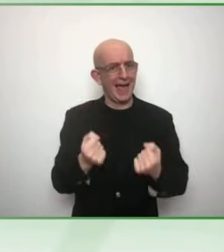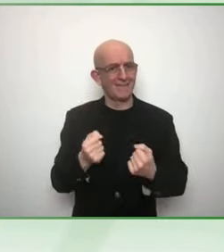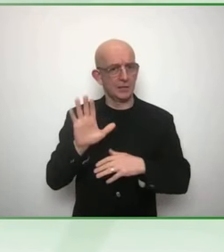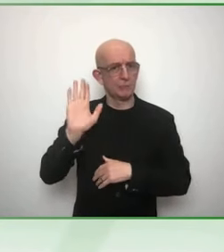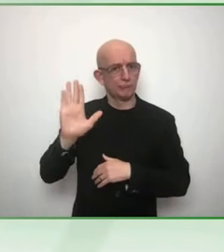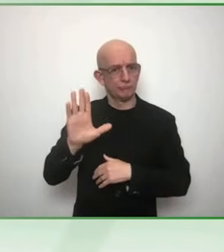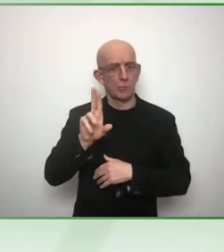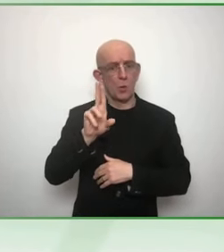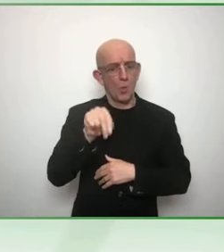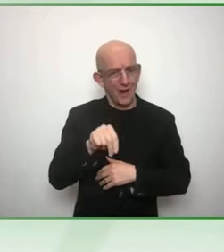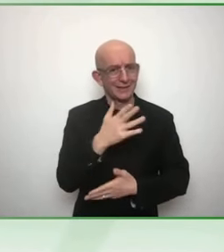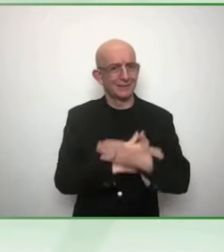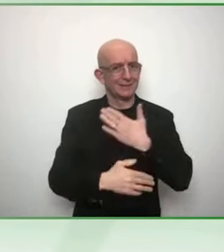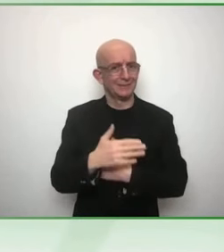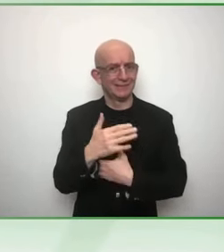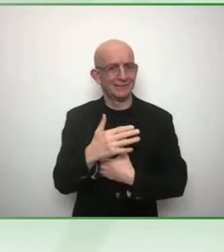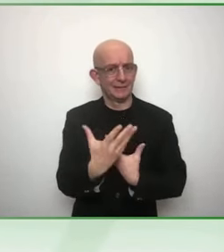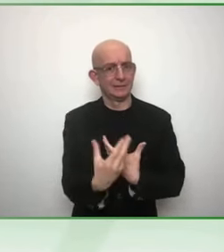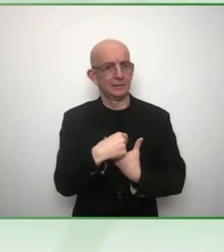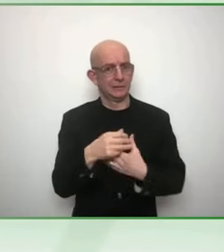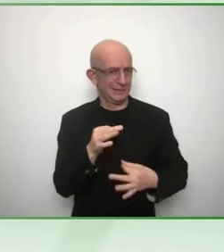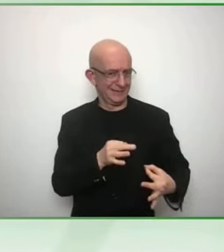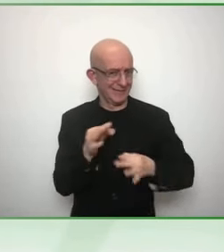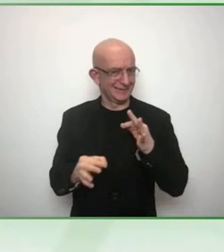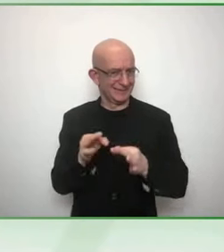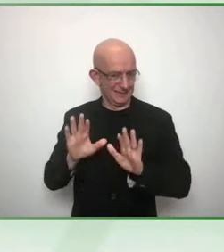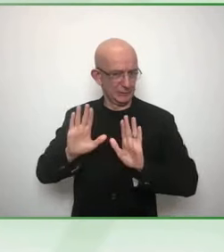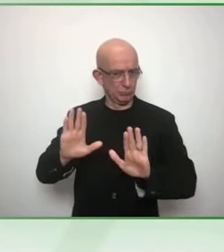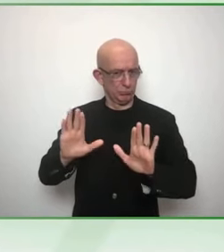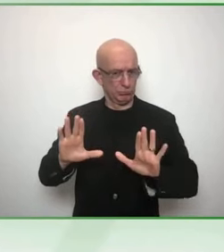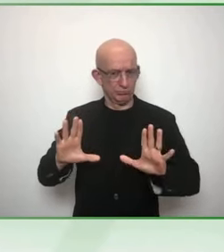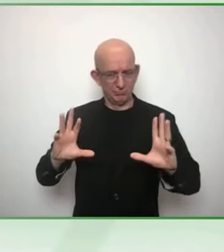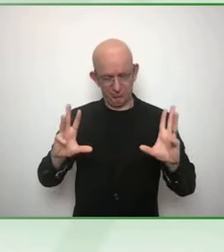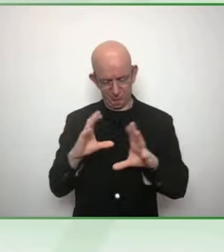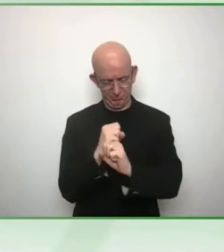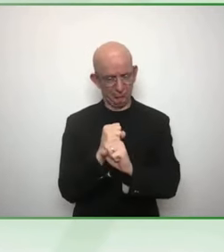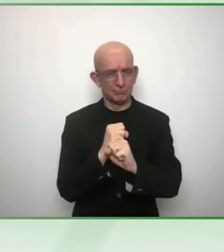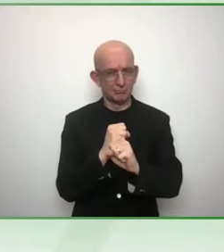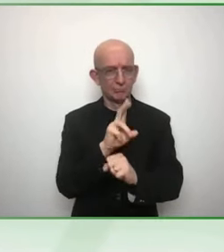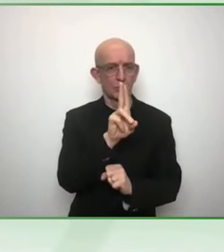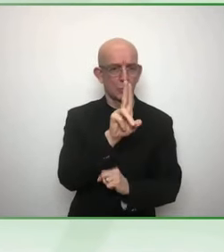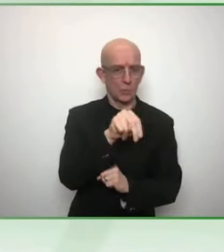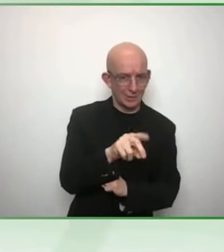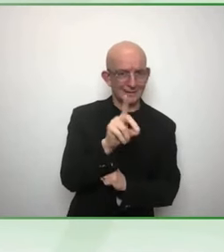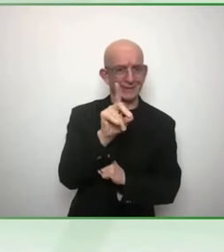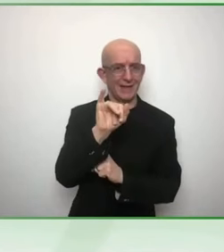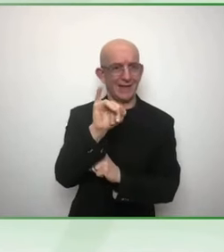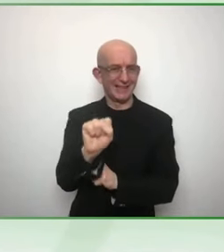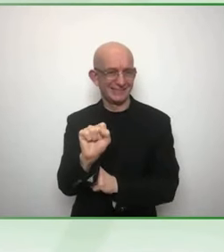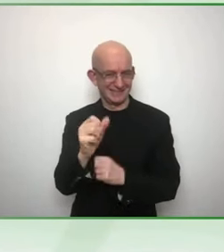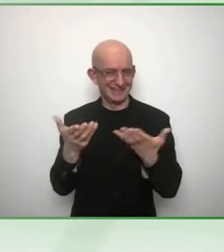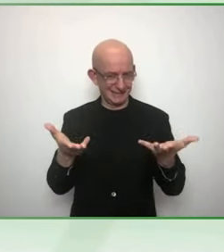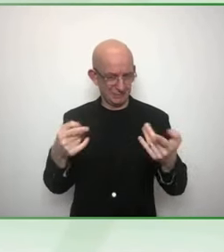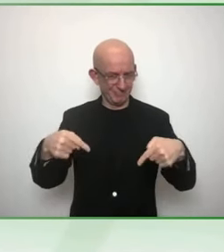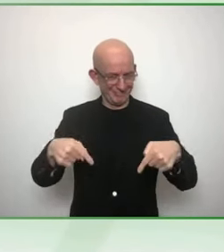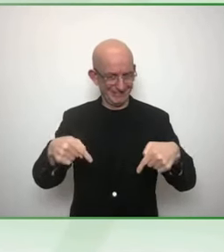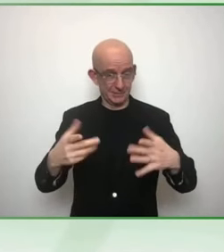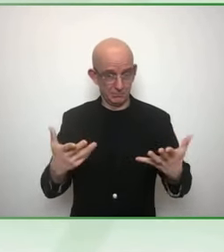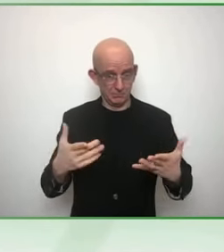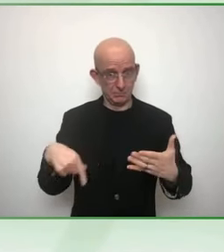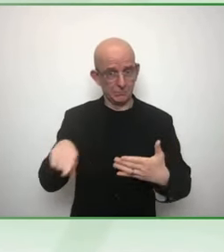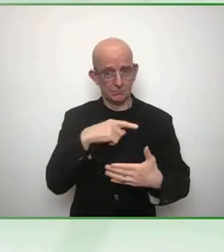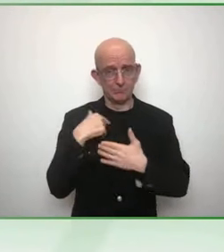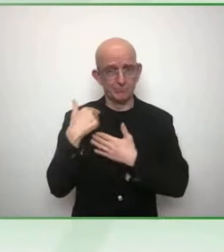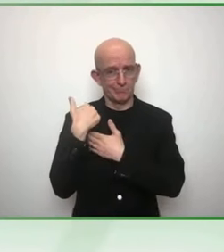Strategy, you do. It doesn't matter if a certain UN entity or